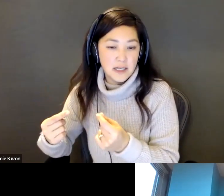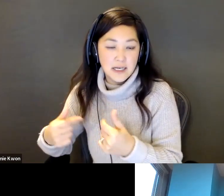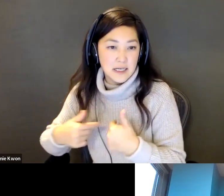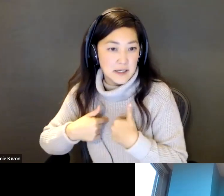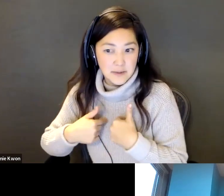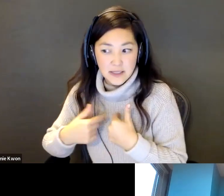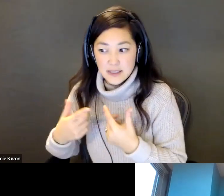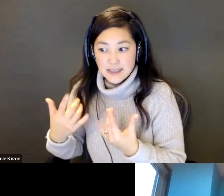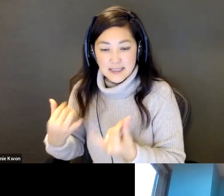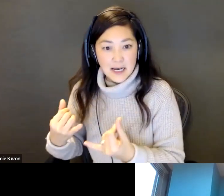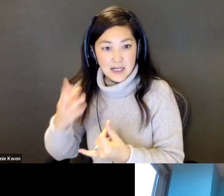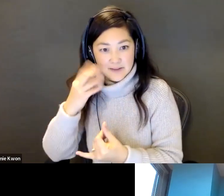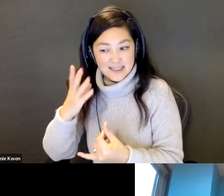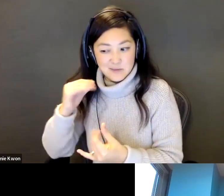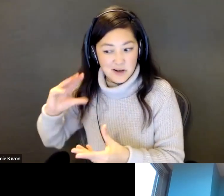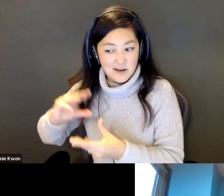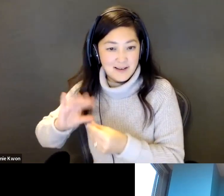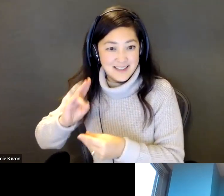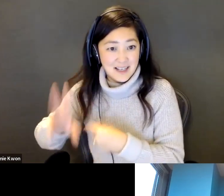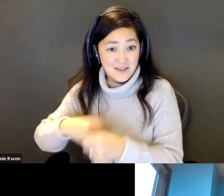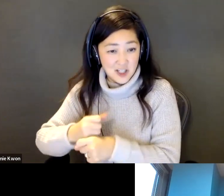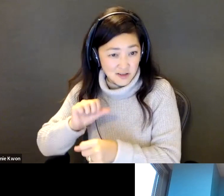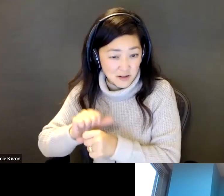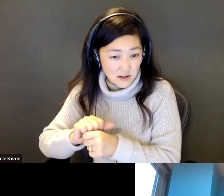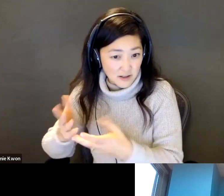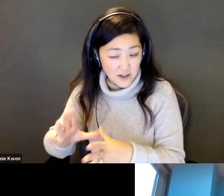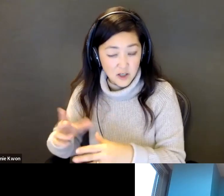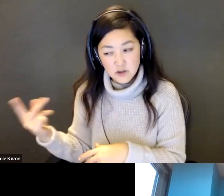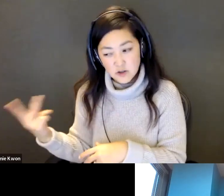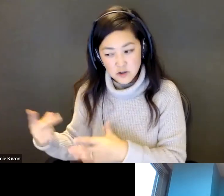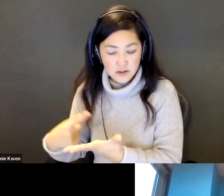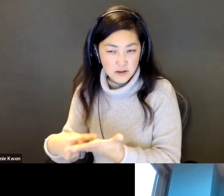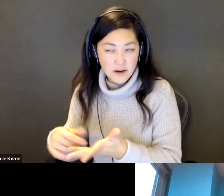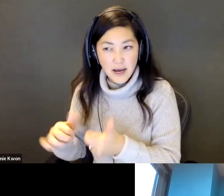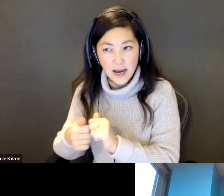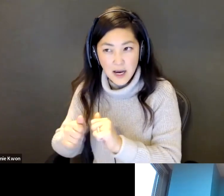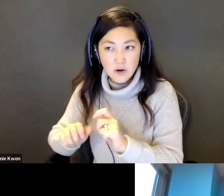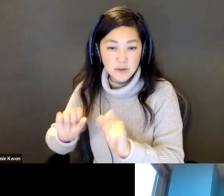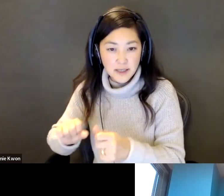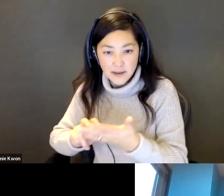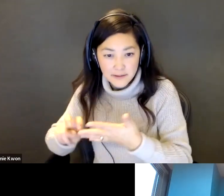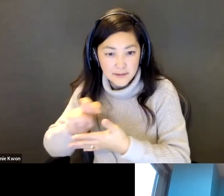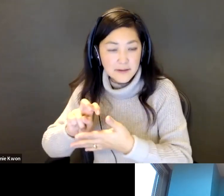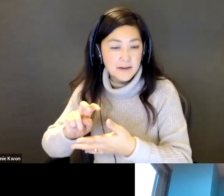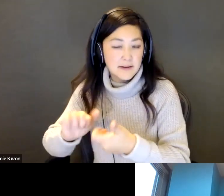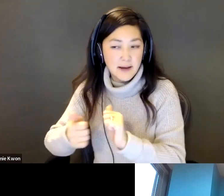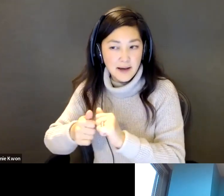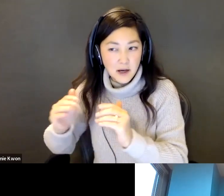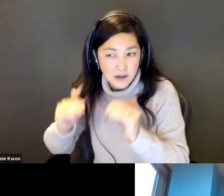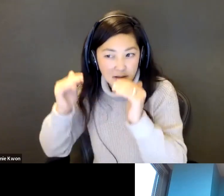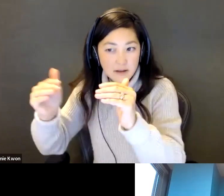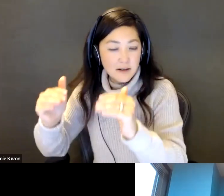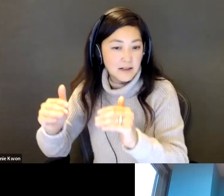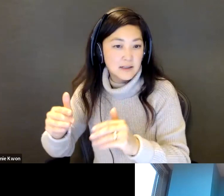into my career now. So Rob and I were a little bit talking about kind of growing in our career and promotions and what is the next level of